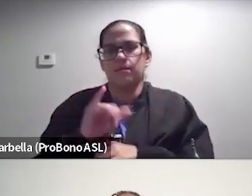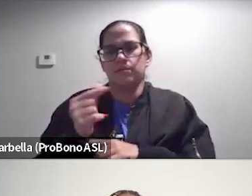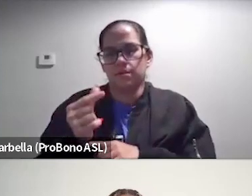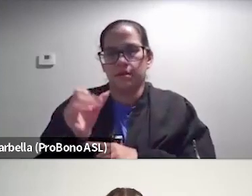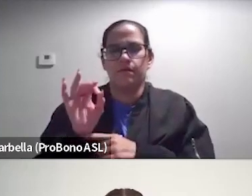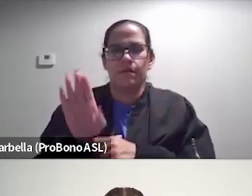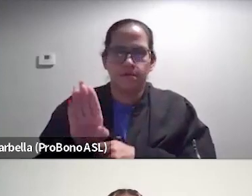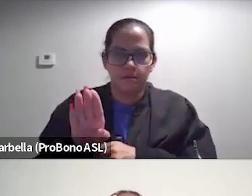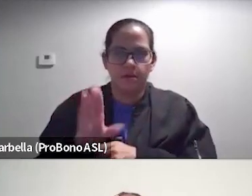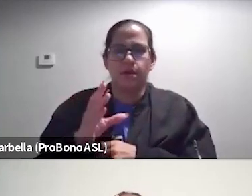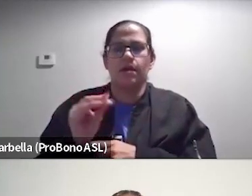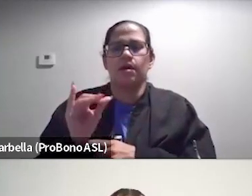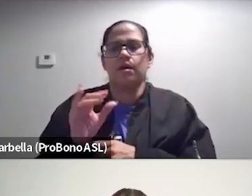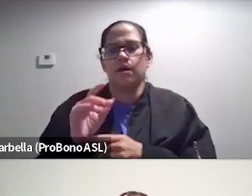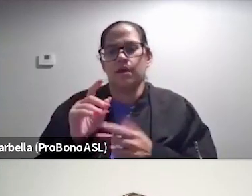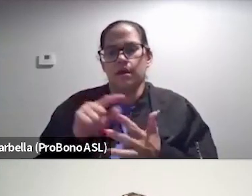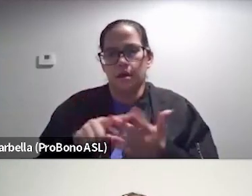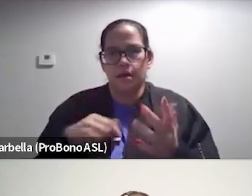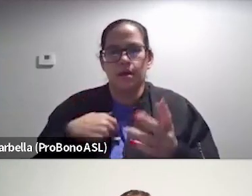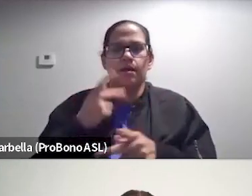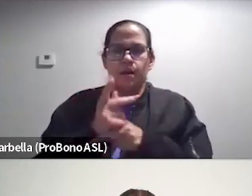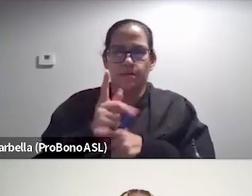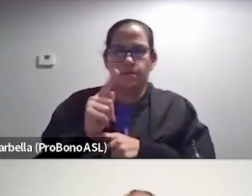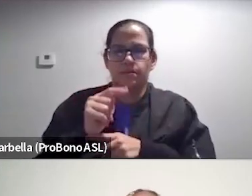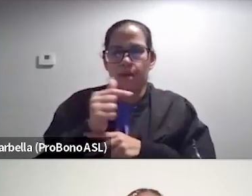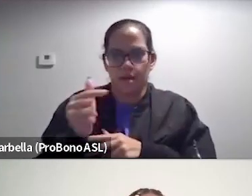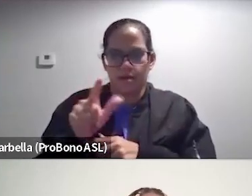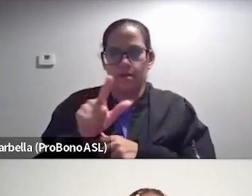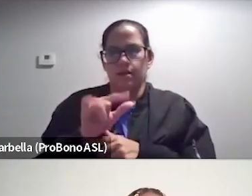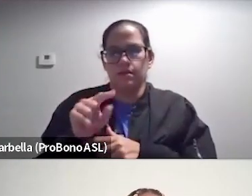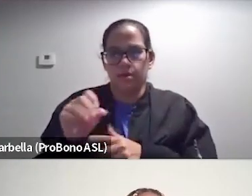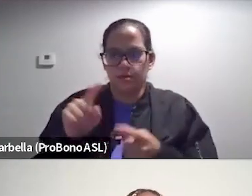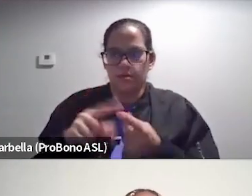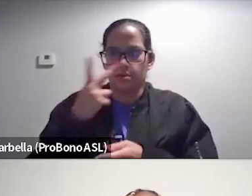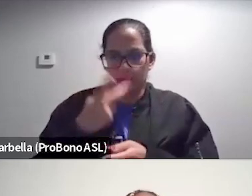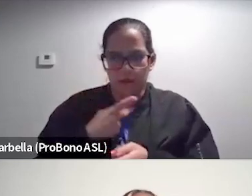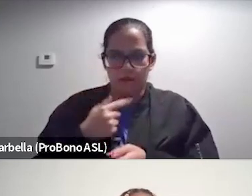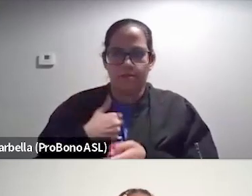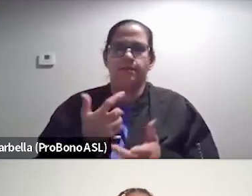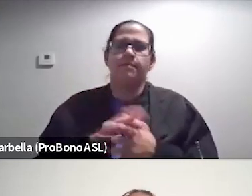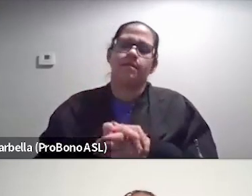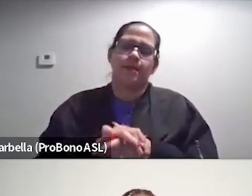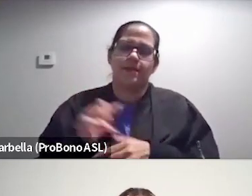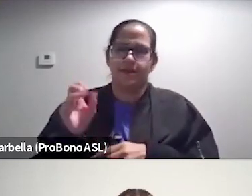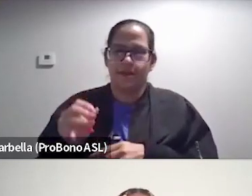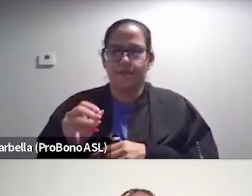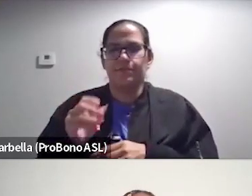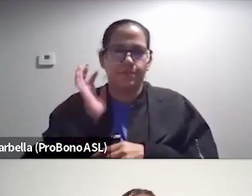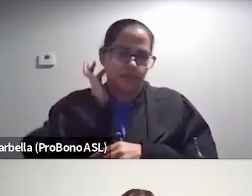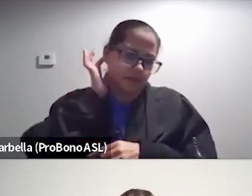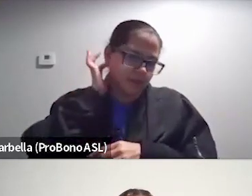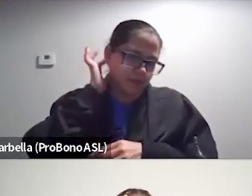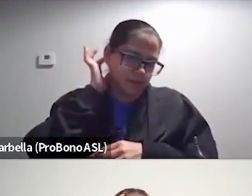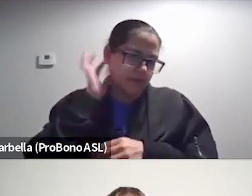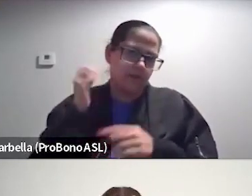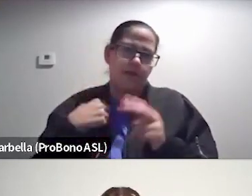Facebook and Tik TOK. And I kept tagging Lizzo until she saw me. So I, yeah, I got, I